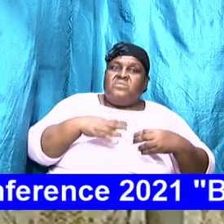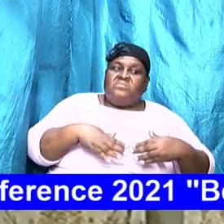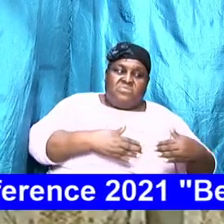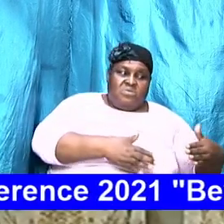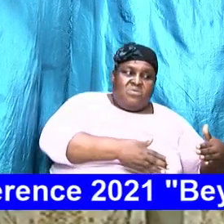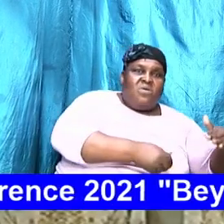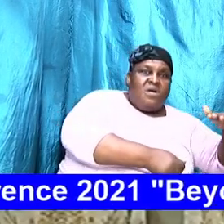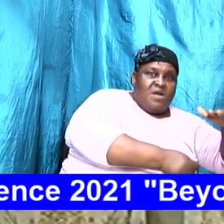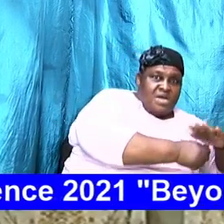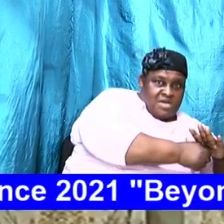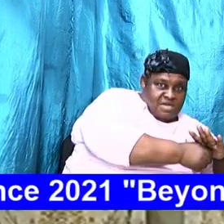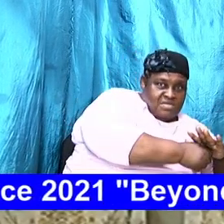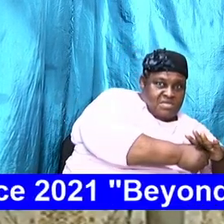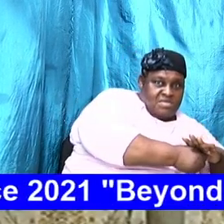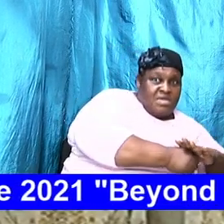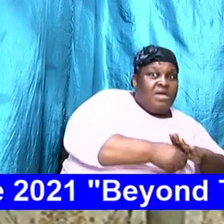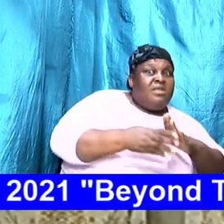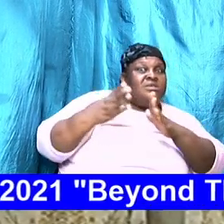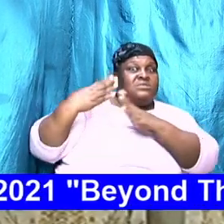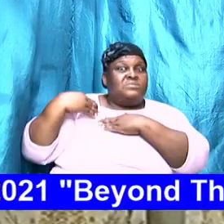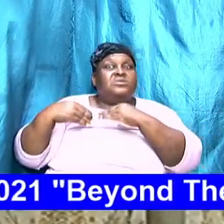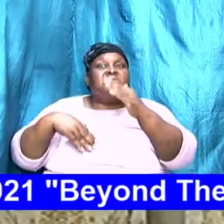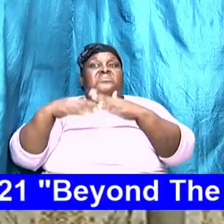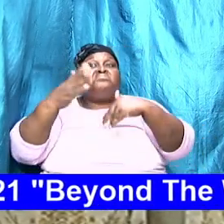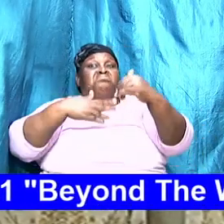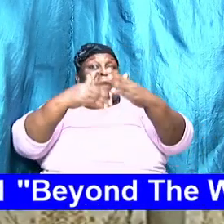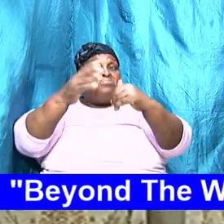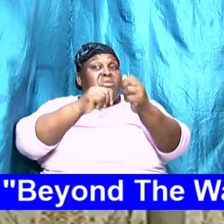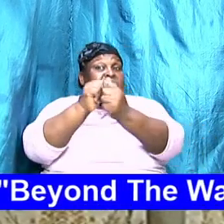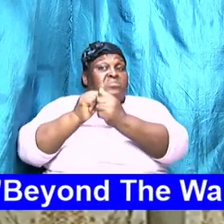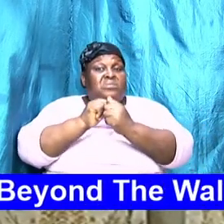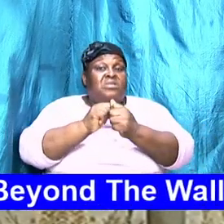build together it will not work